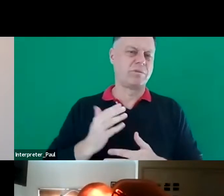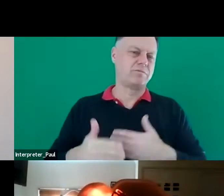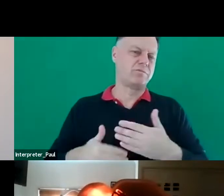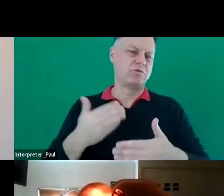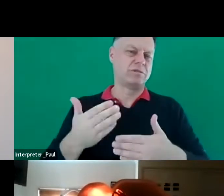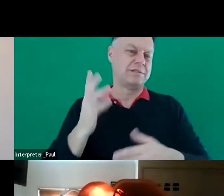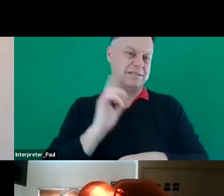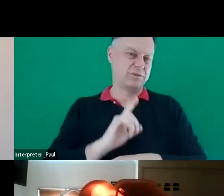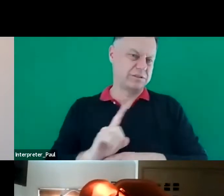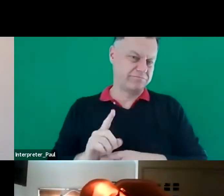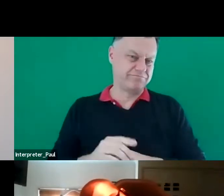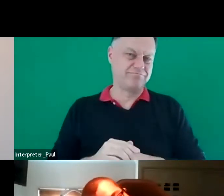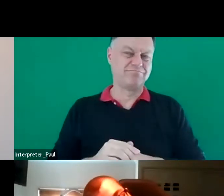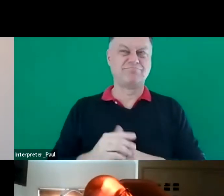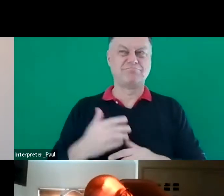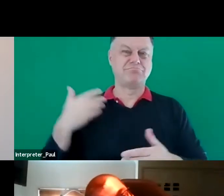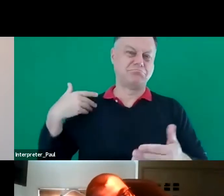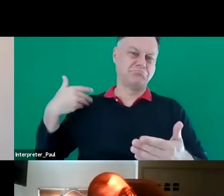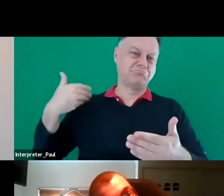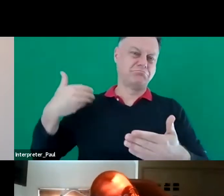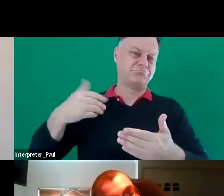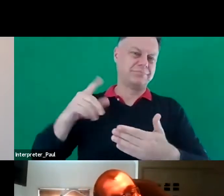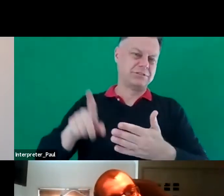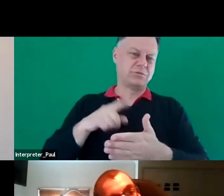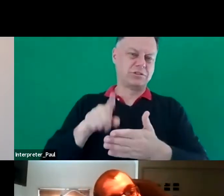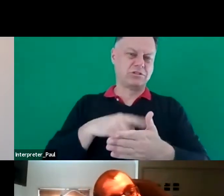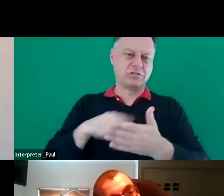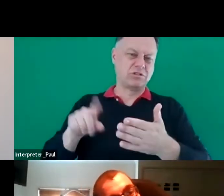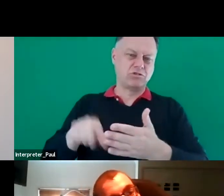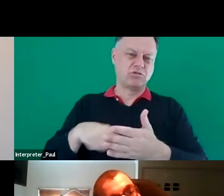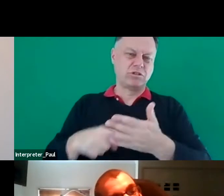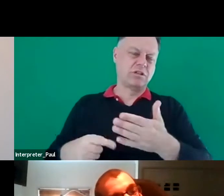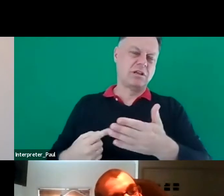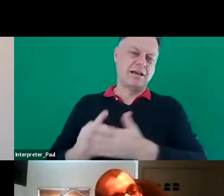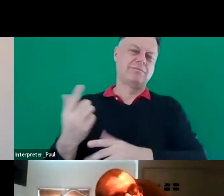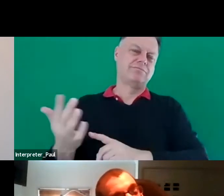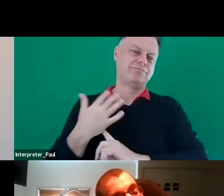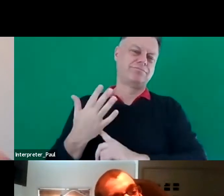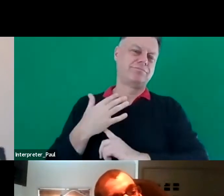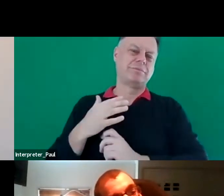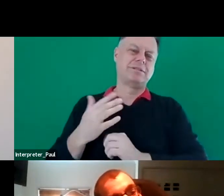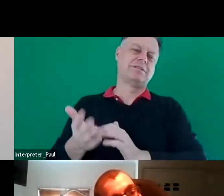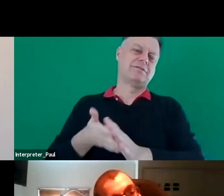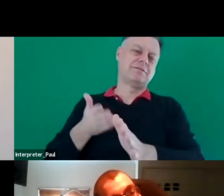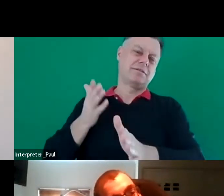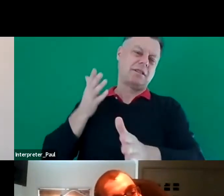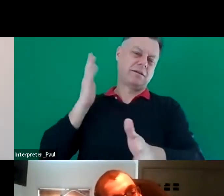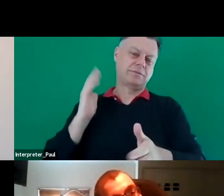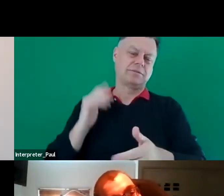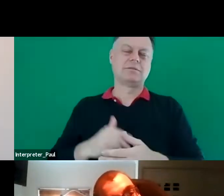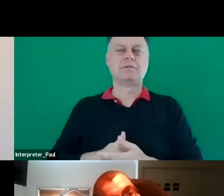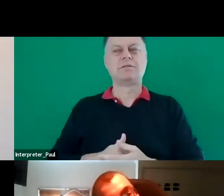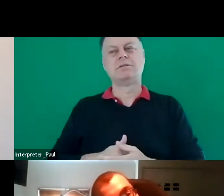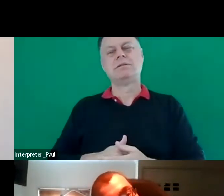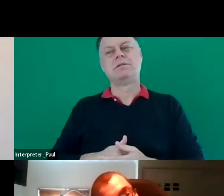last week and in the past, the discrimination and disadvantage you've experienced in the past, expressed the